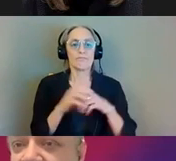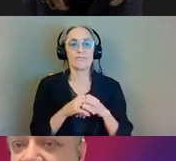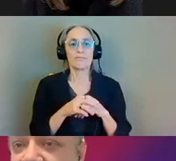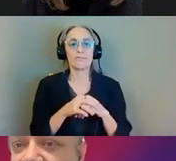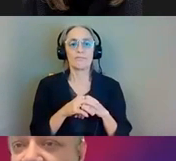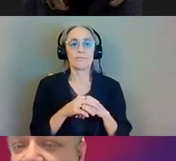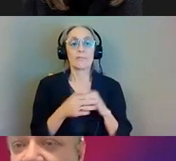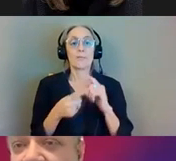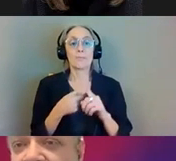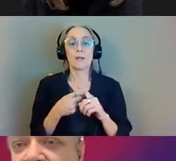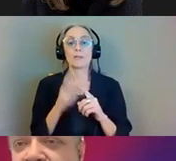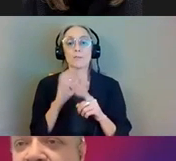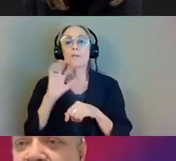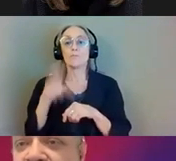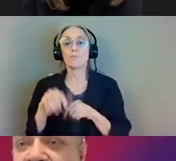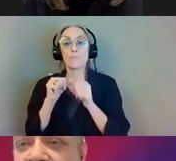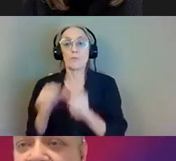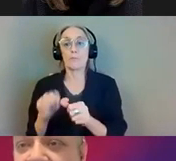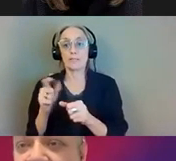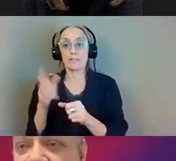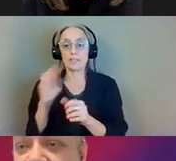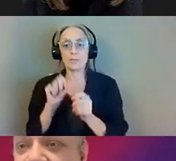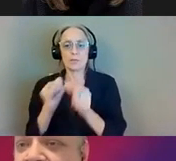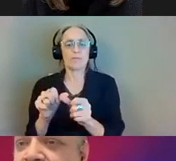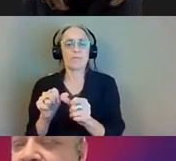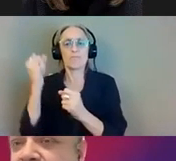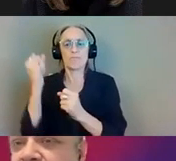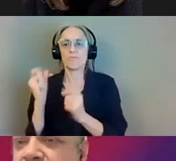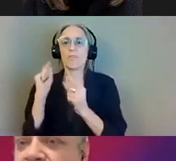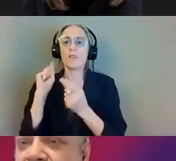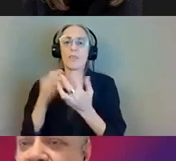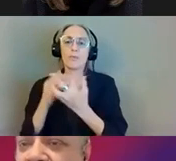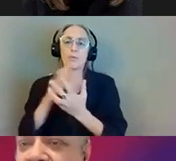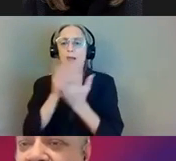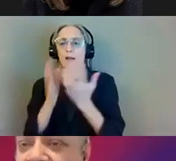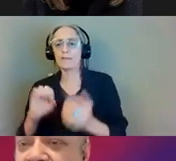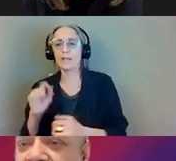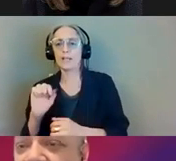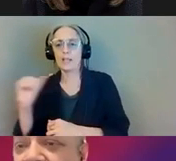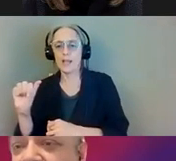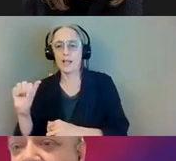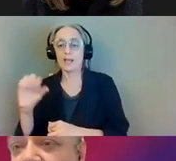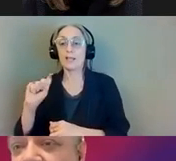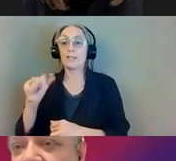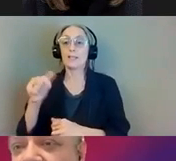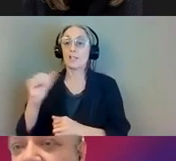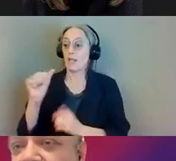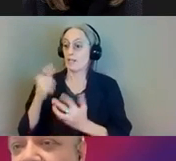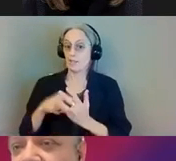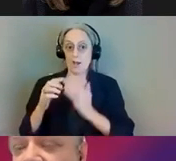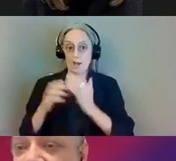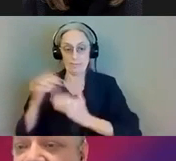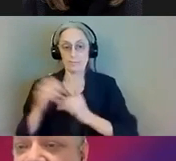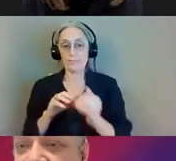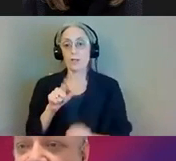the permanent stations that'll still be active through stage a construction. So once we get into stage a the Lawrence and